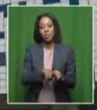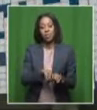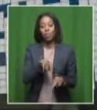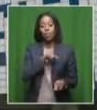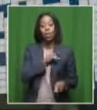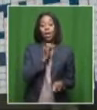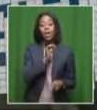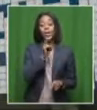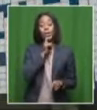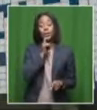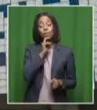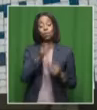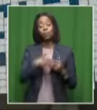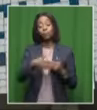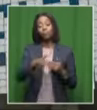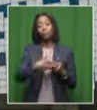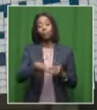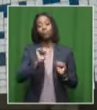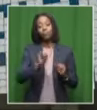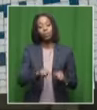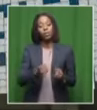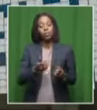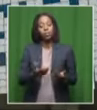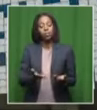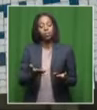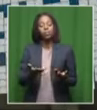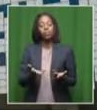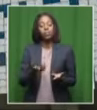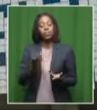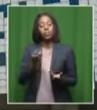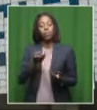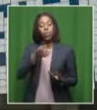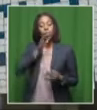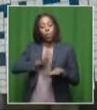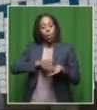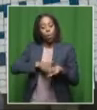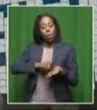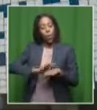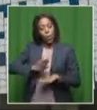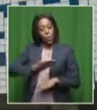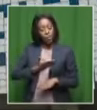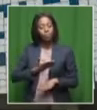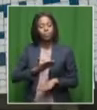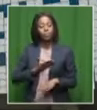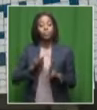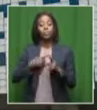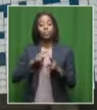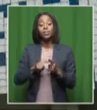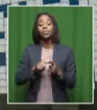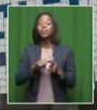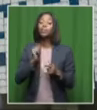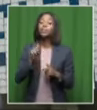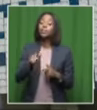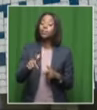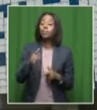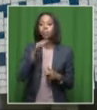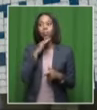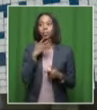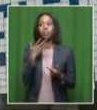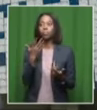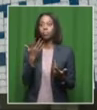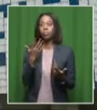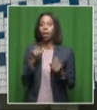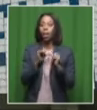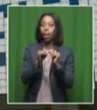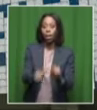do not, if you use it for long enough, you develop tolerance and you want to take more. And you, before you know it, you can't